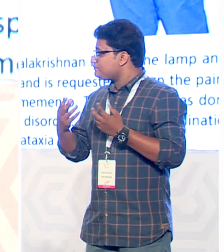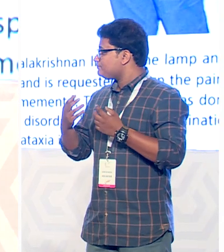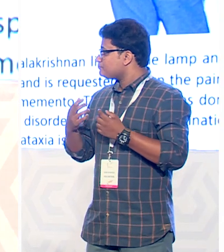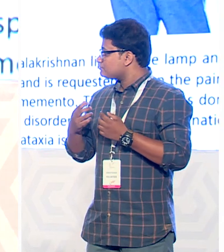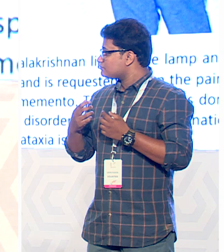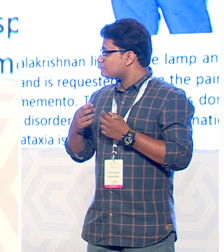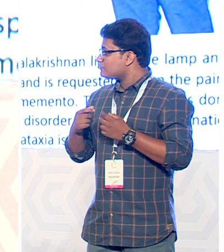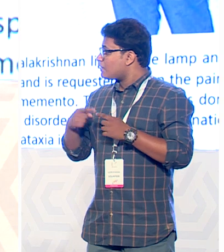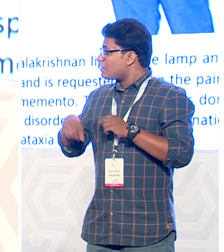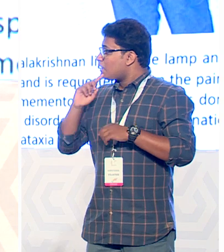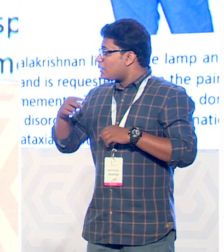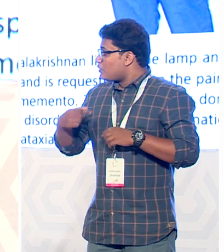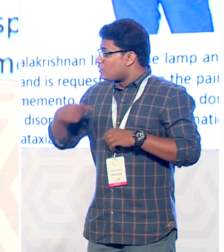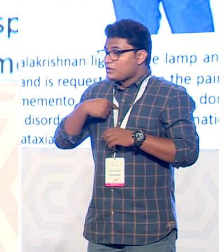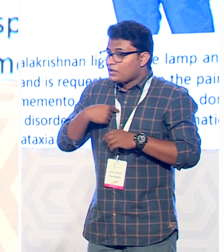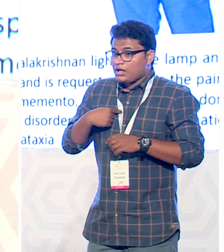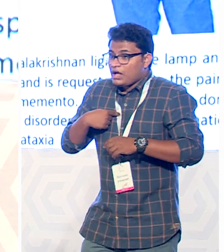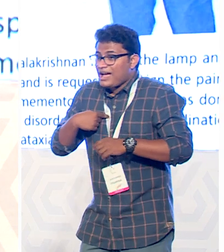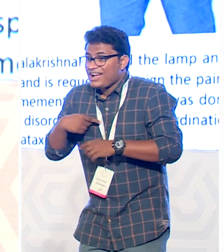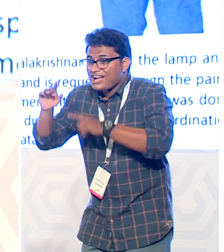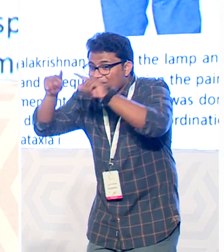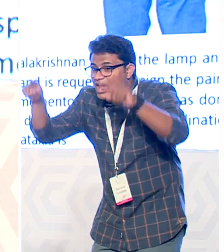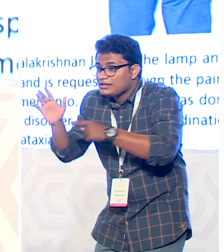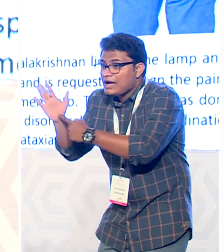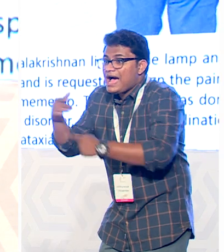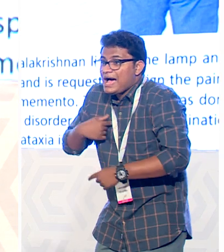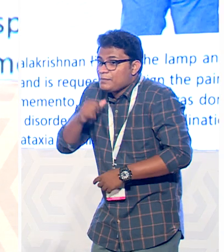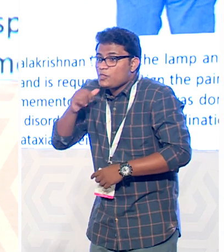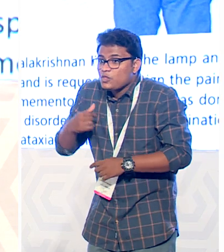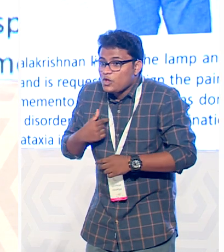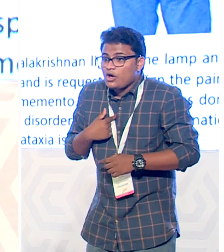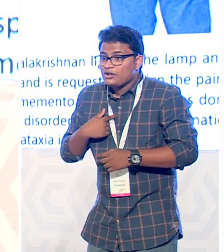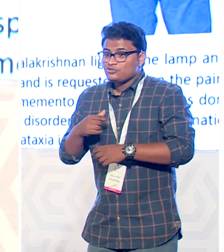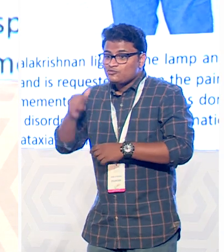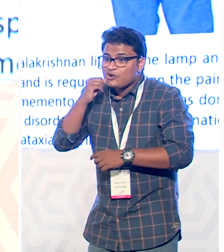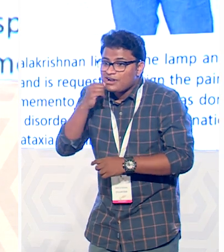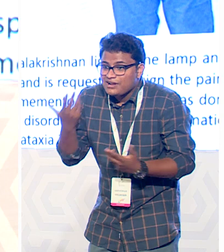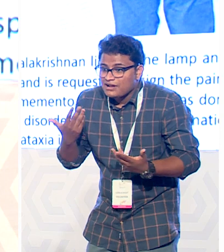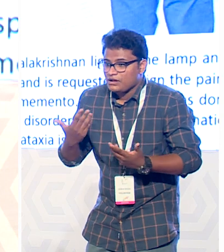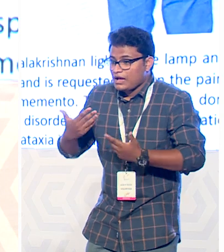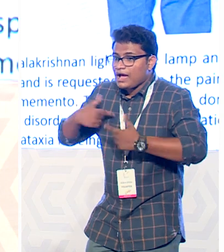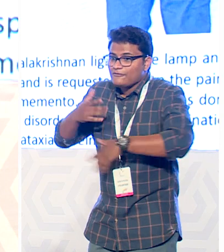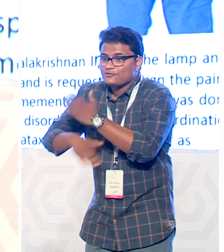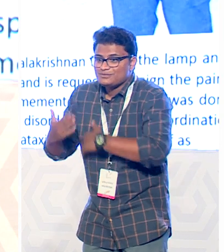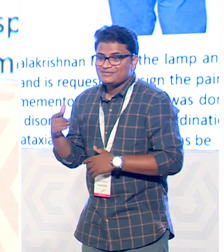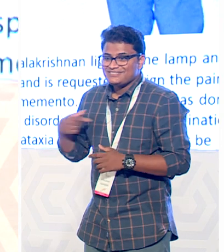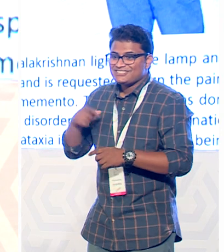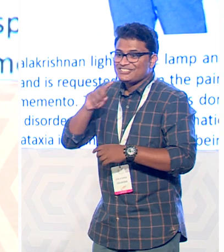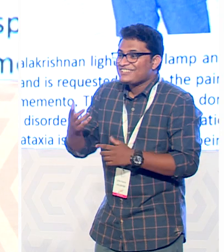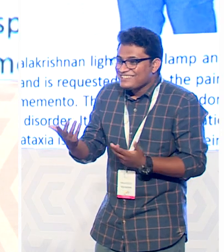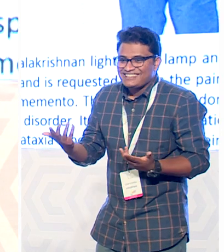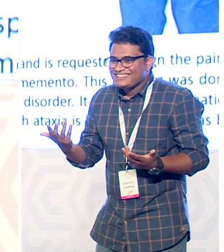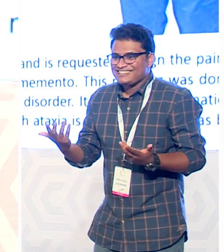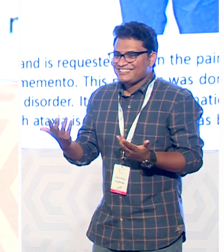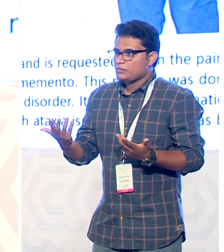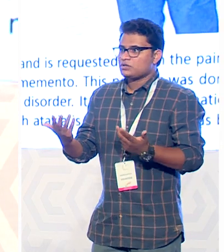saying I am not drunk I actually have a medical condition called ataxia because it's not